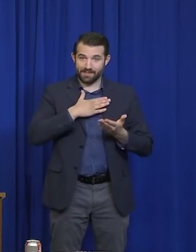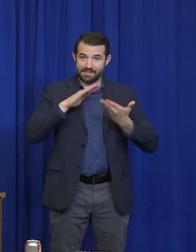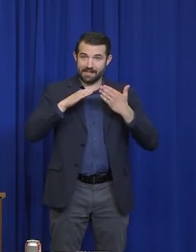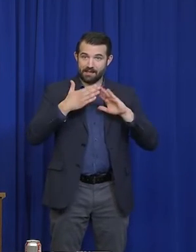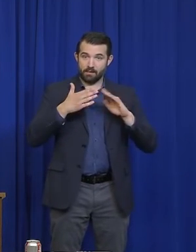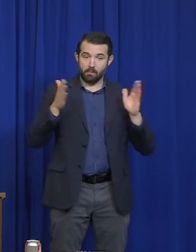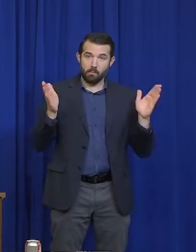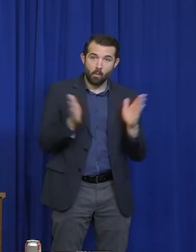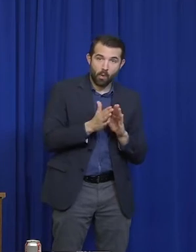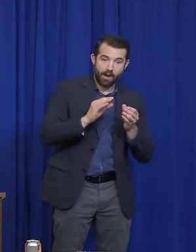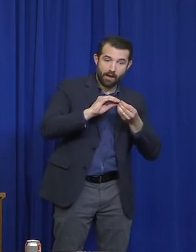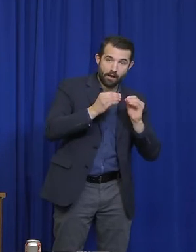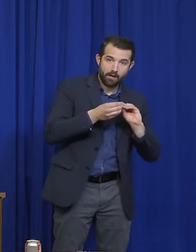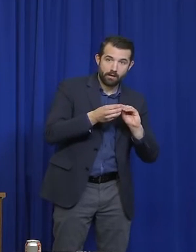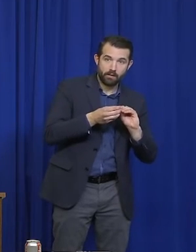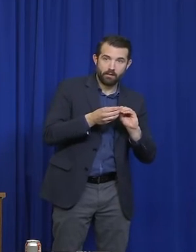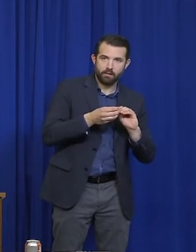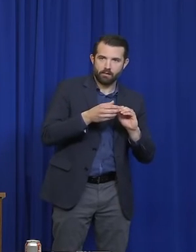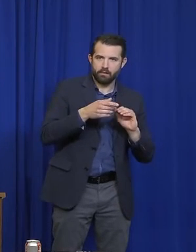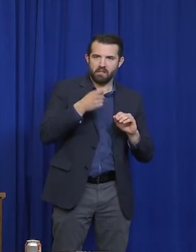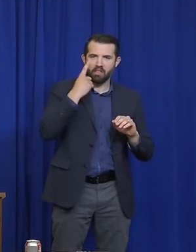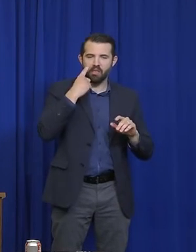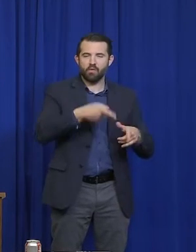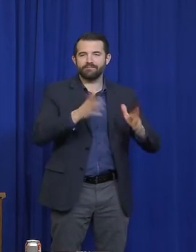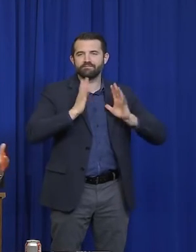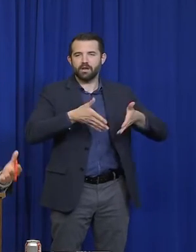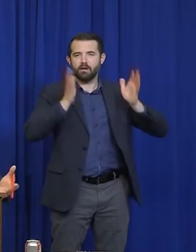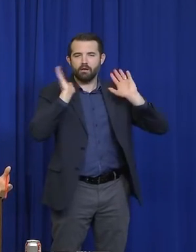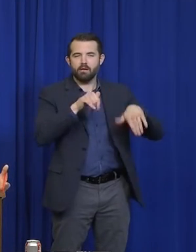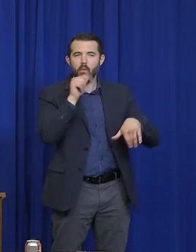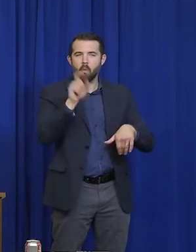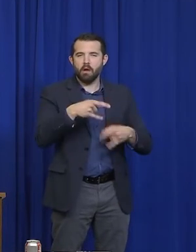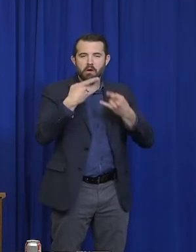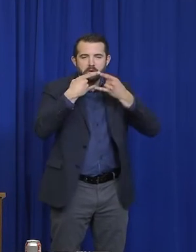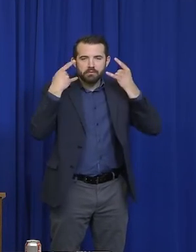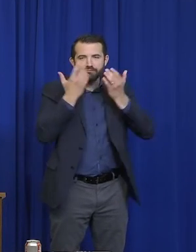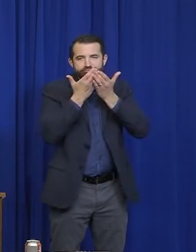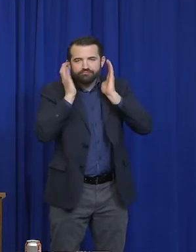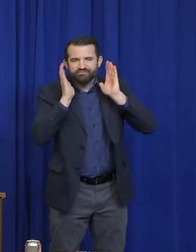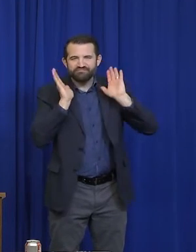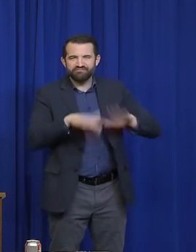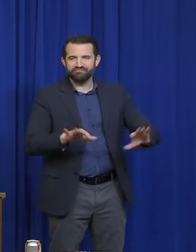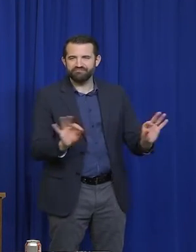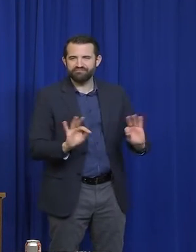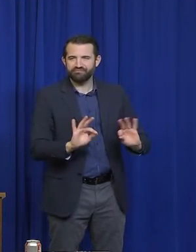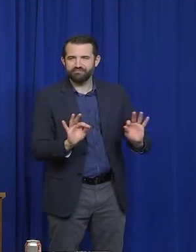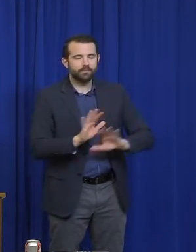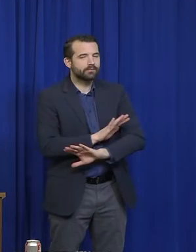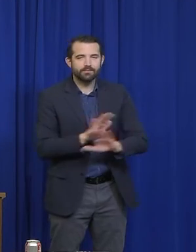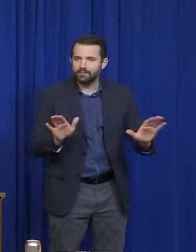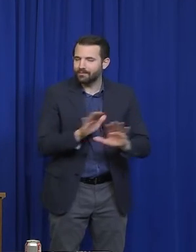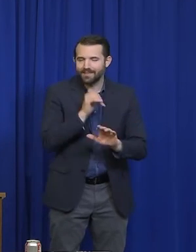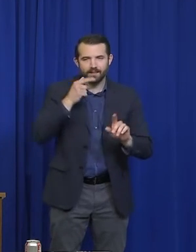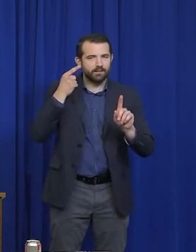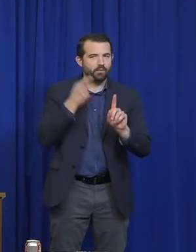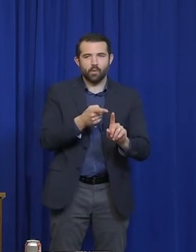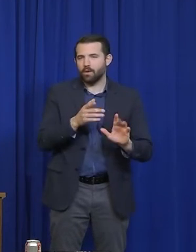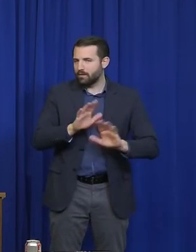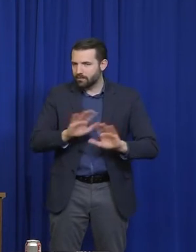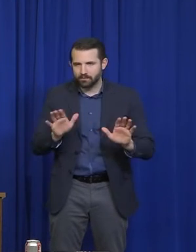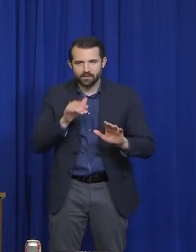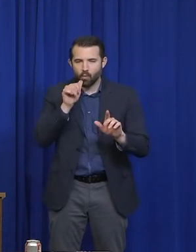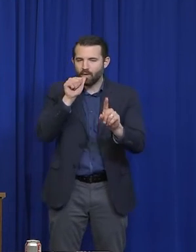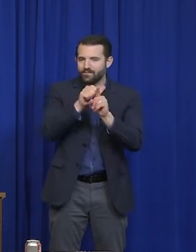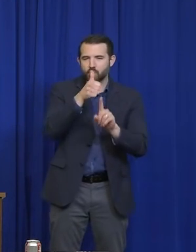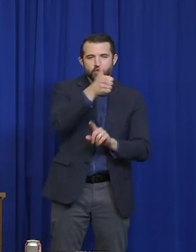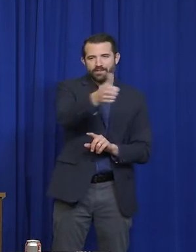we've chosen to go at the county level. We think that's the right balance between privacy and giving people enough tools to equip them and take the right steps.